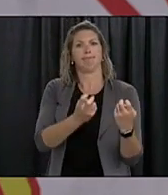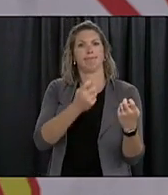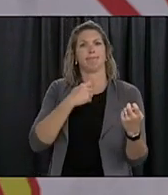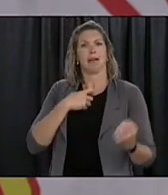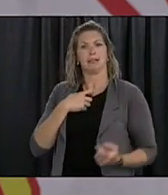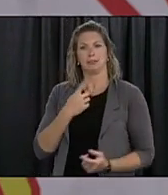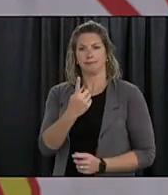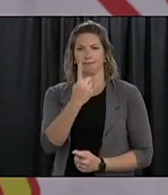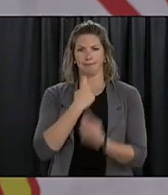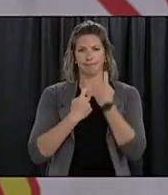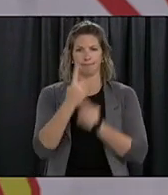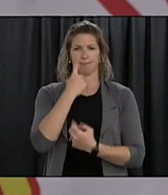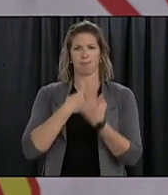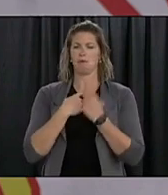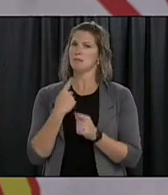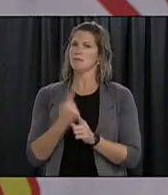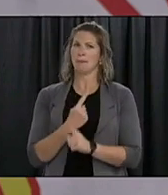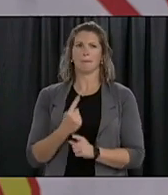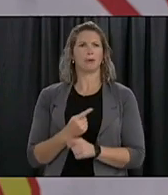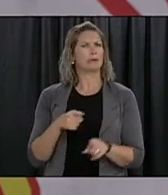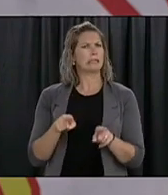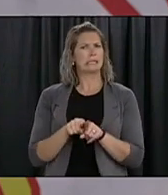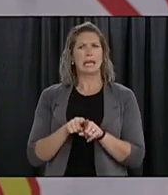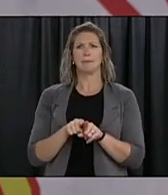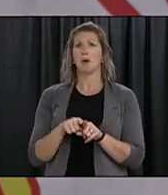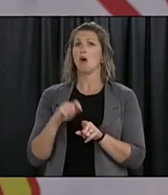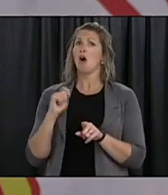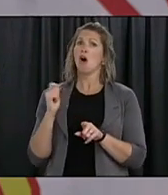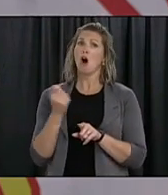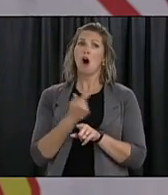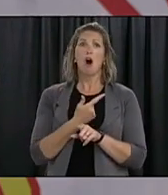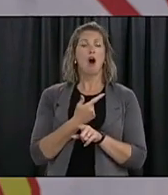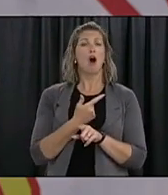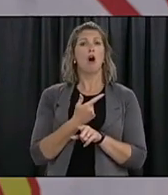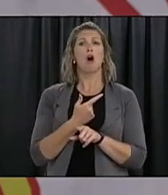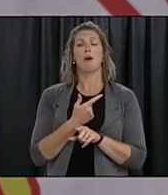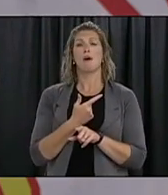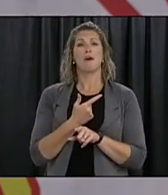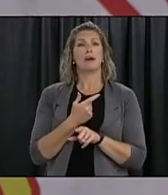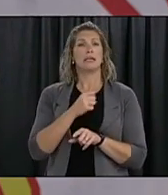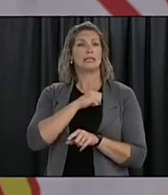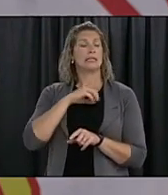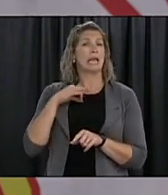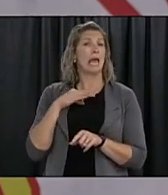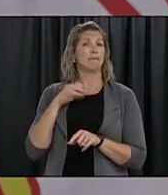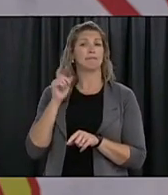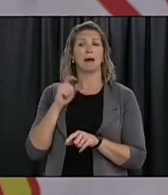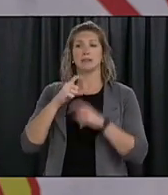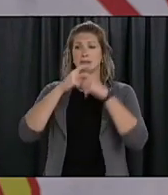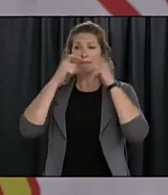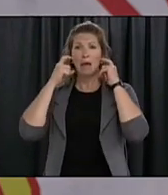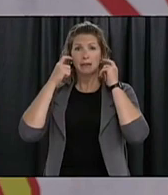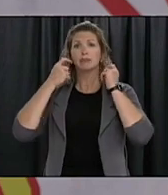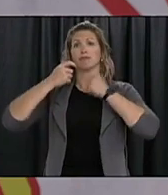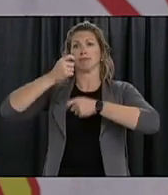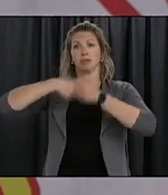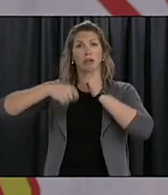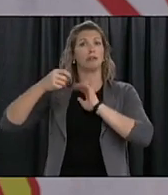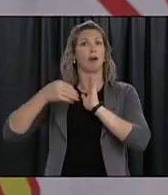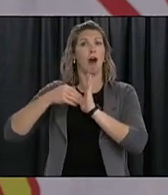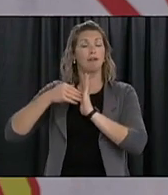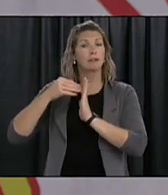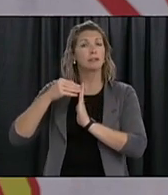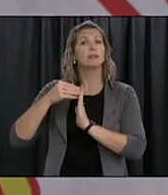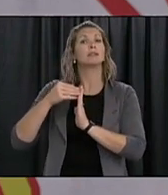would follow. And there's a, you know, all shift masking. And then it's only an outside of work. We ask them then to